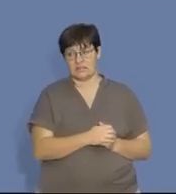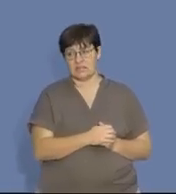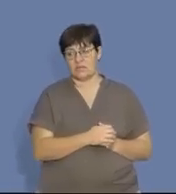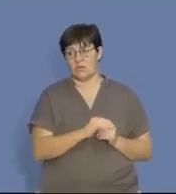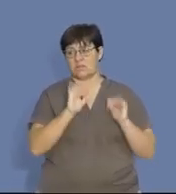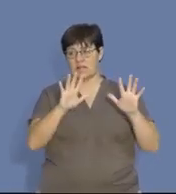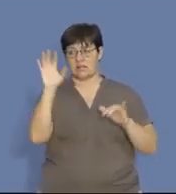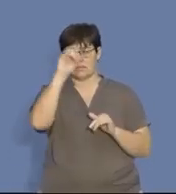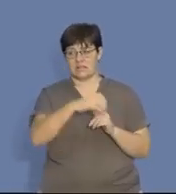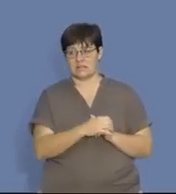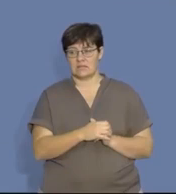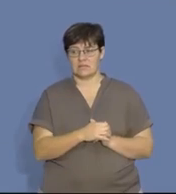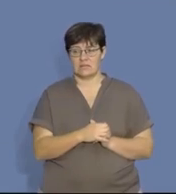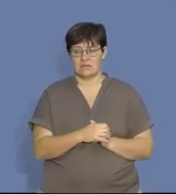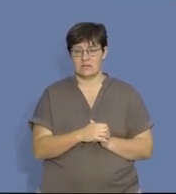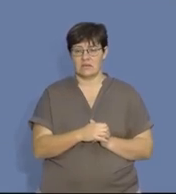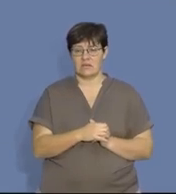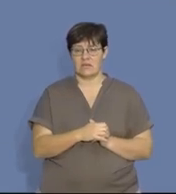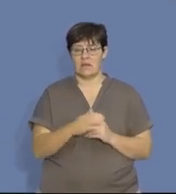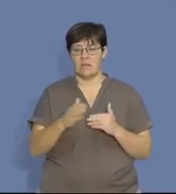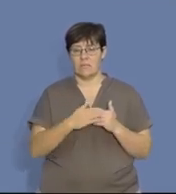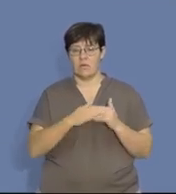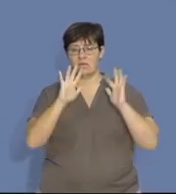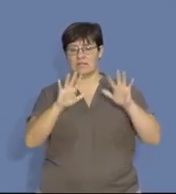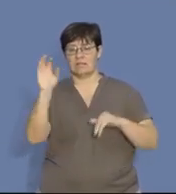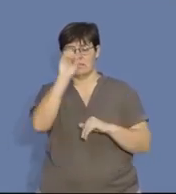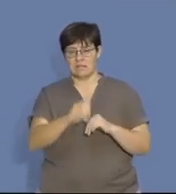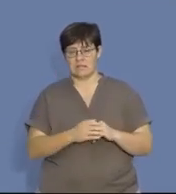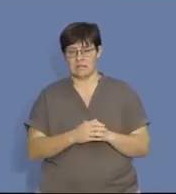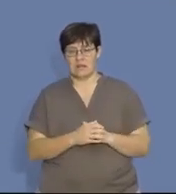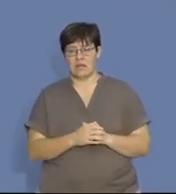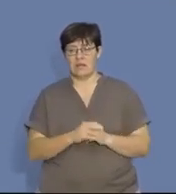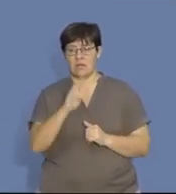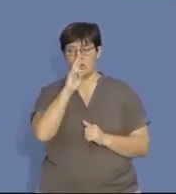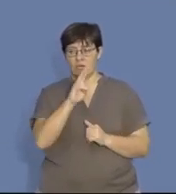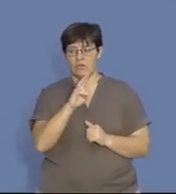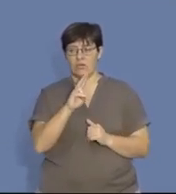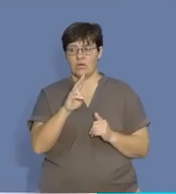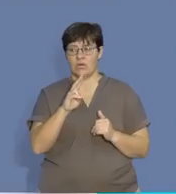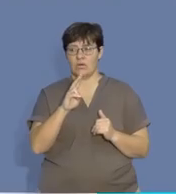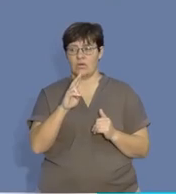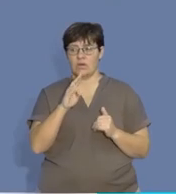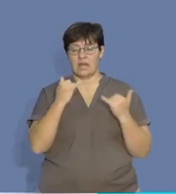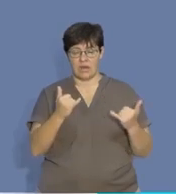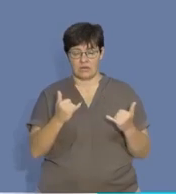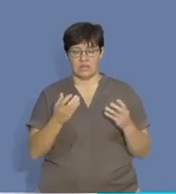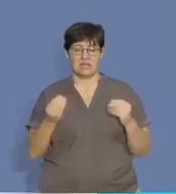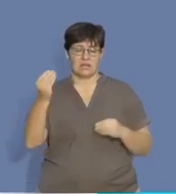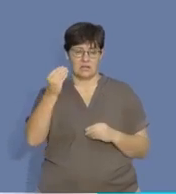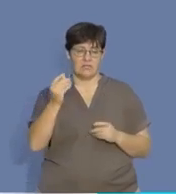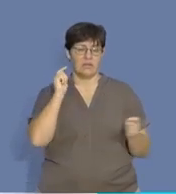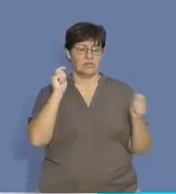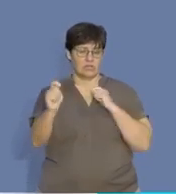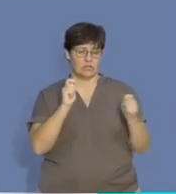anywhere between 8% to 10%. I don't think you're going to get more than 10%. Obviously, I'm looking at the current interest rate,